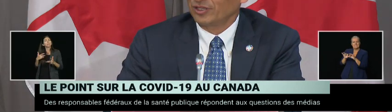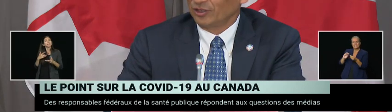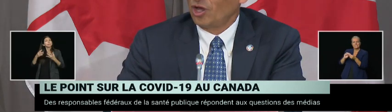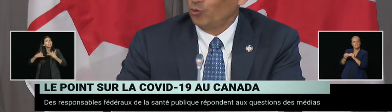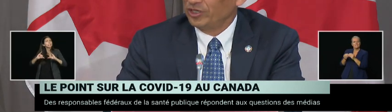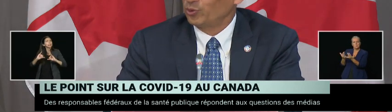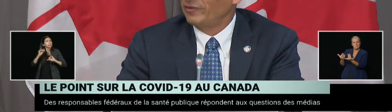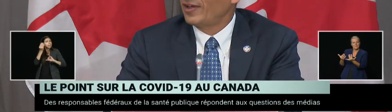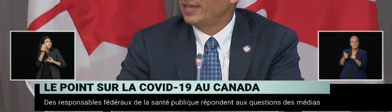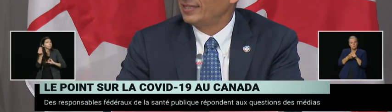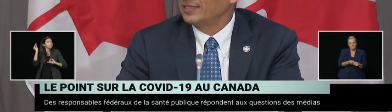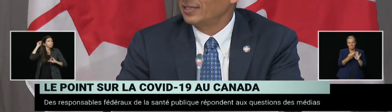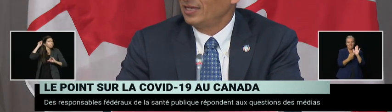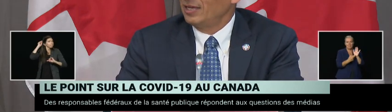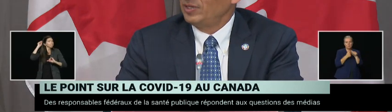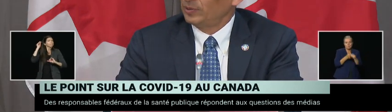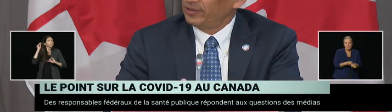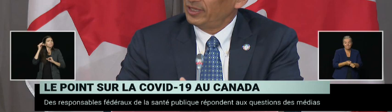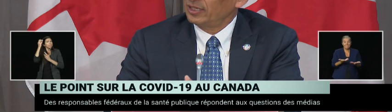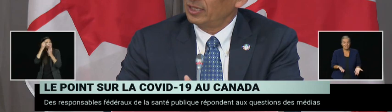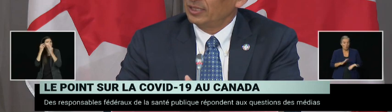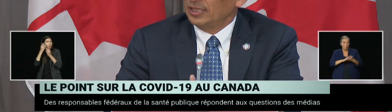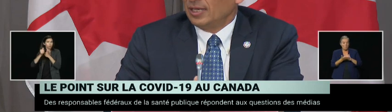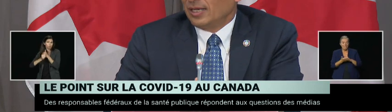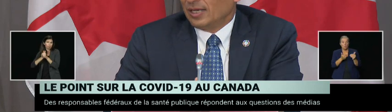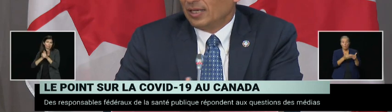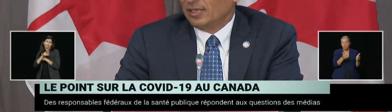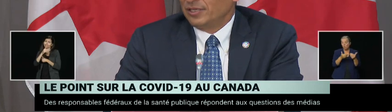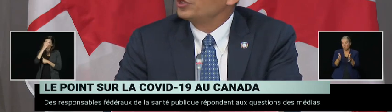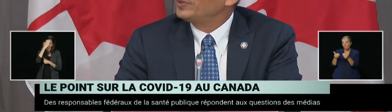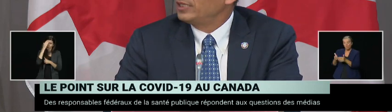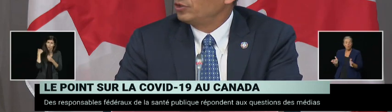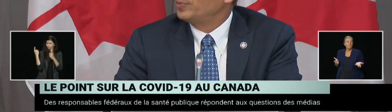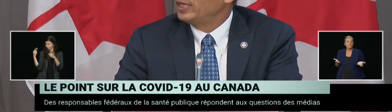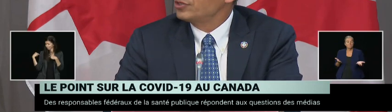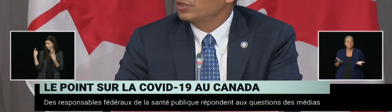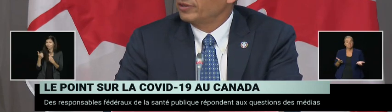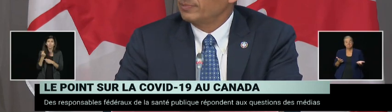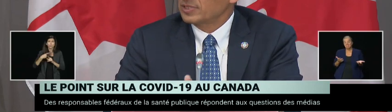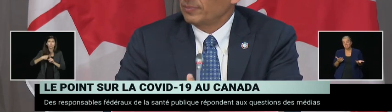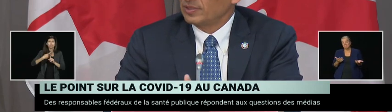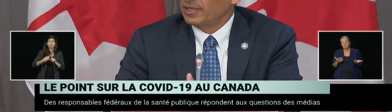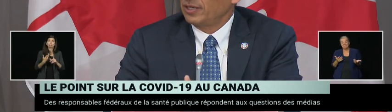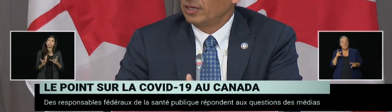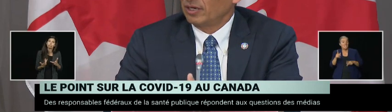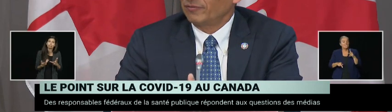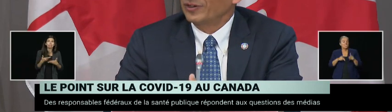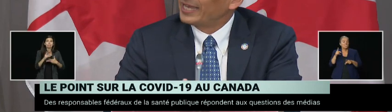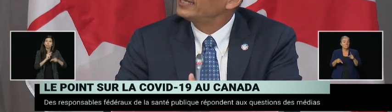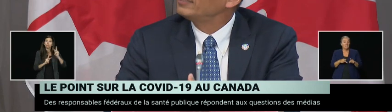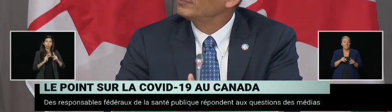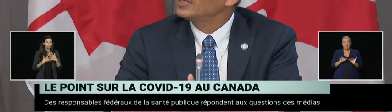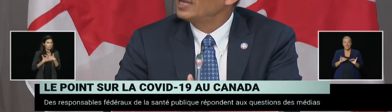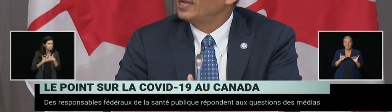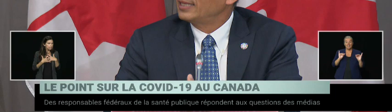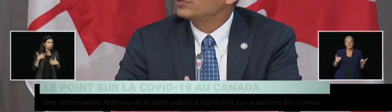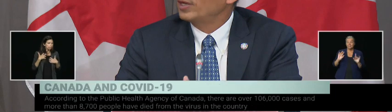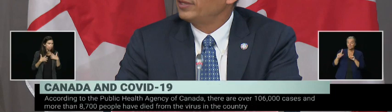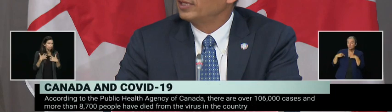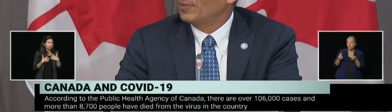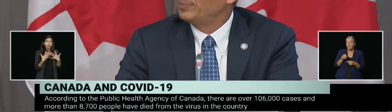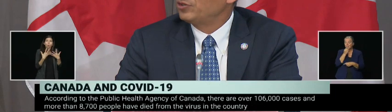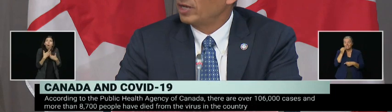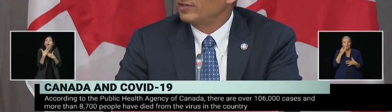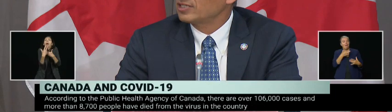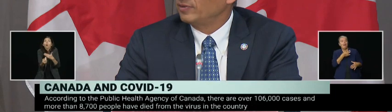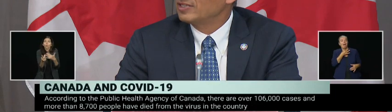after the long winter we've had, that people, I think, assuming human nature, sometimes I think are forgetting, and that's